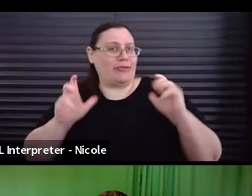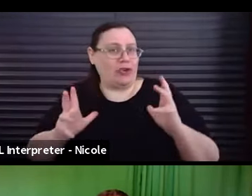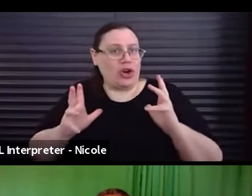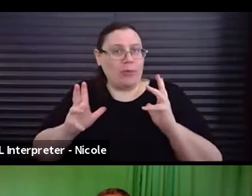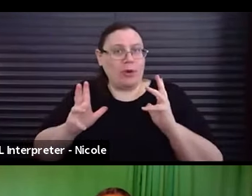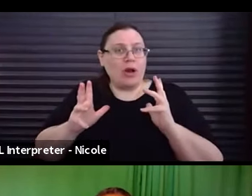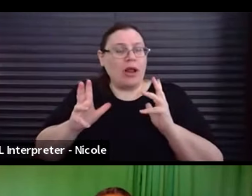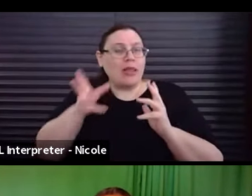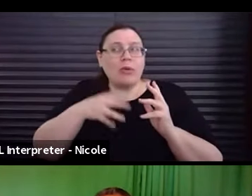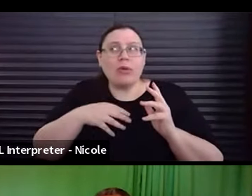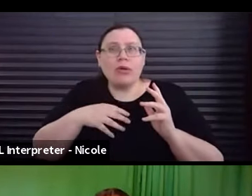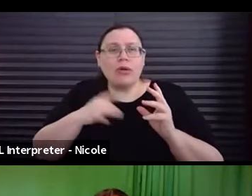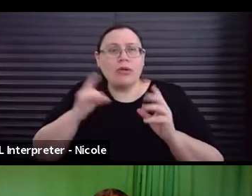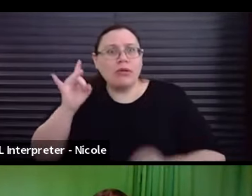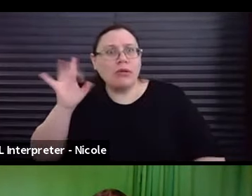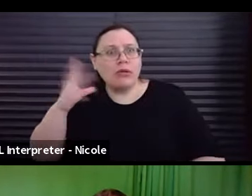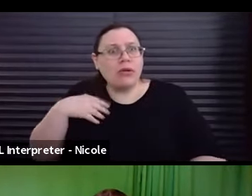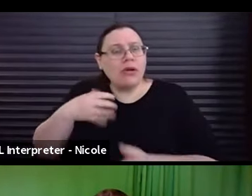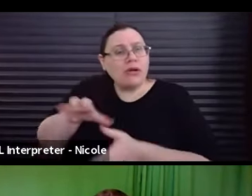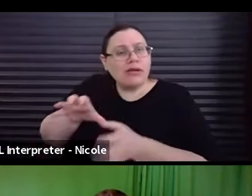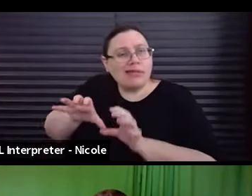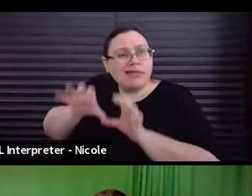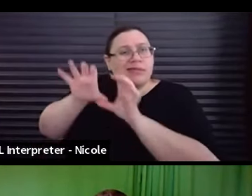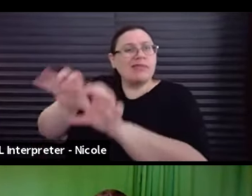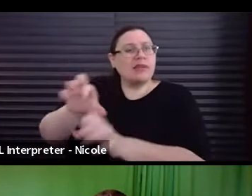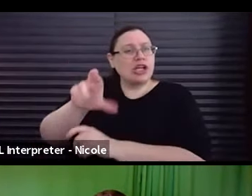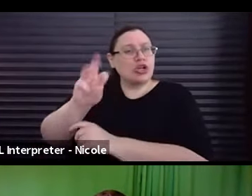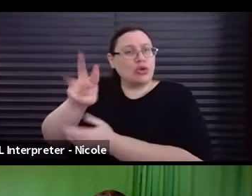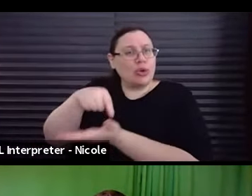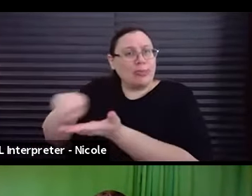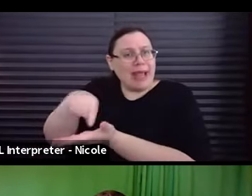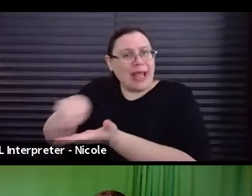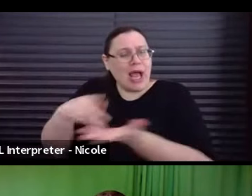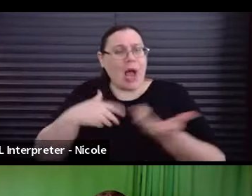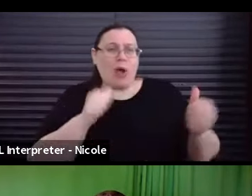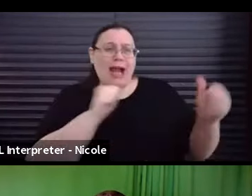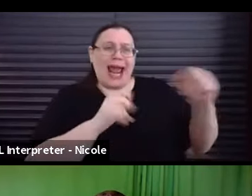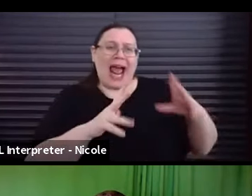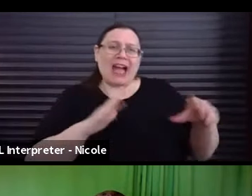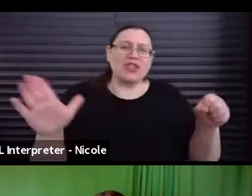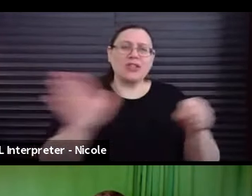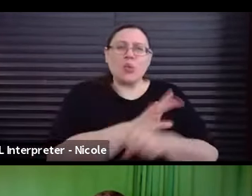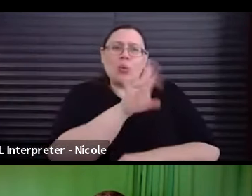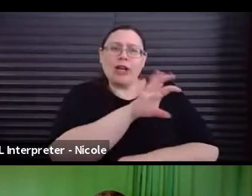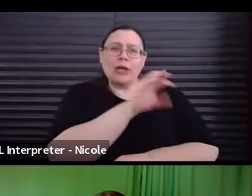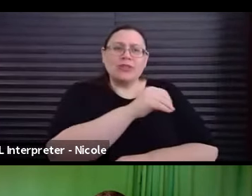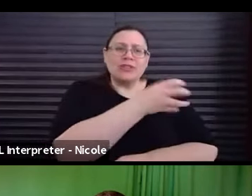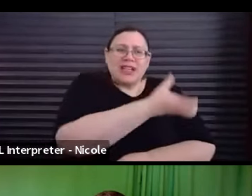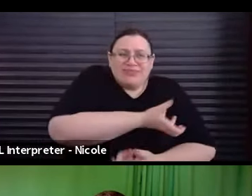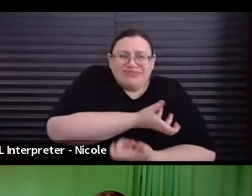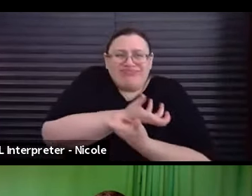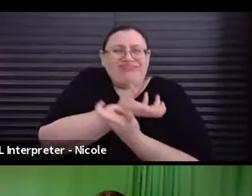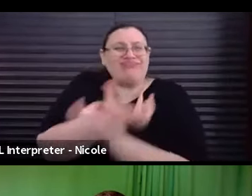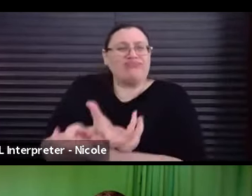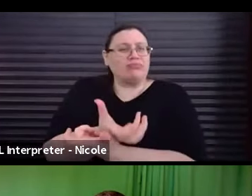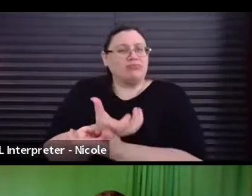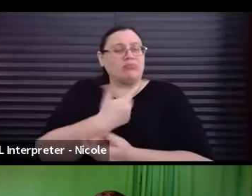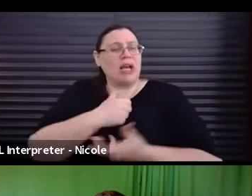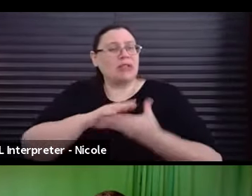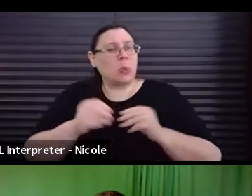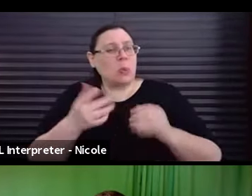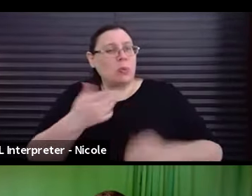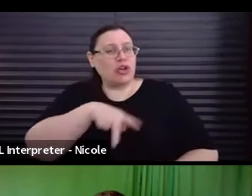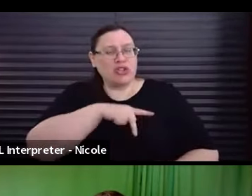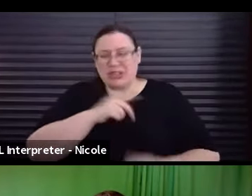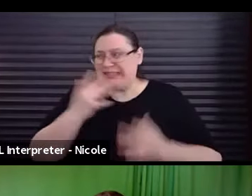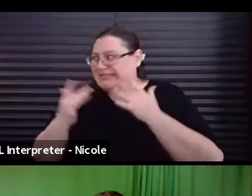like, wait, I am paying all my crew. I want my actors to come and give their all in this deeply personal story. And she found a way to pay